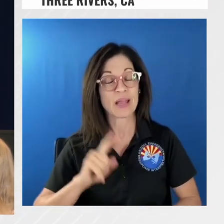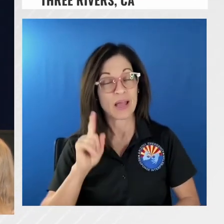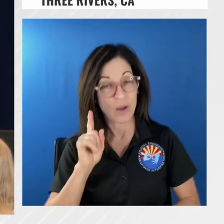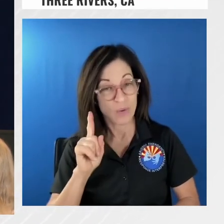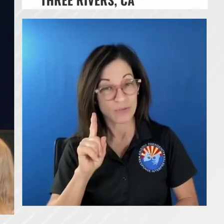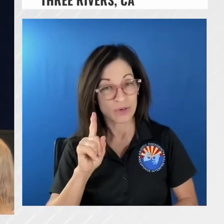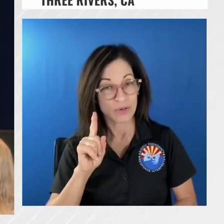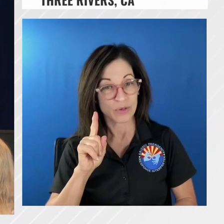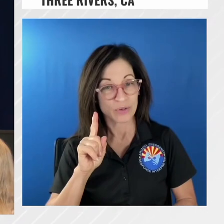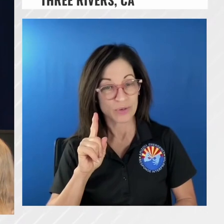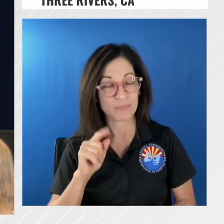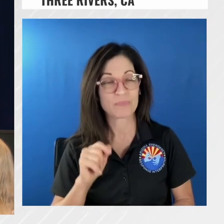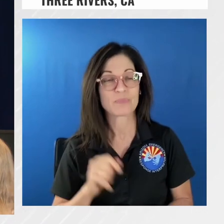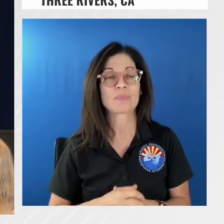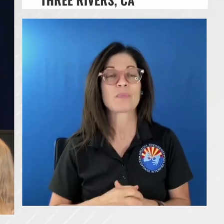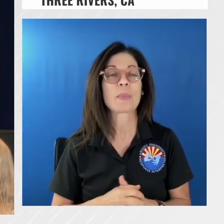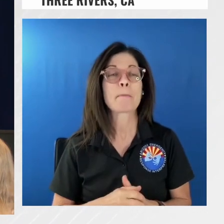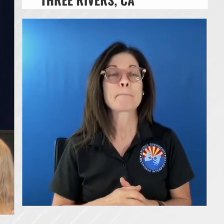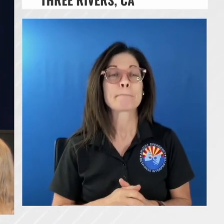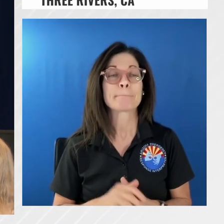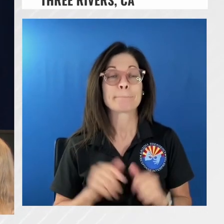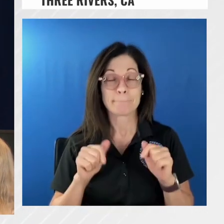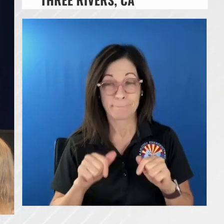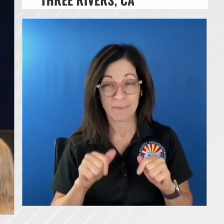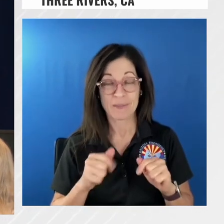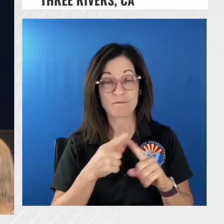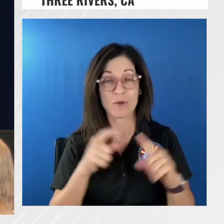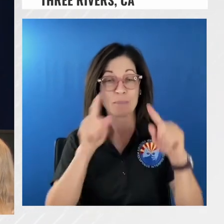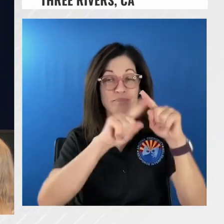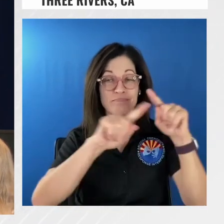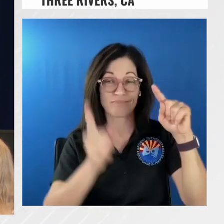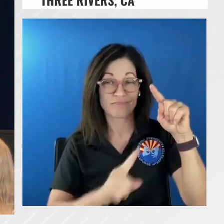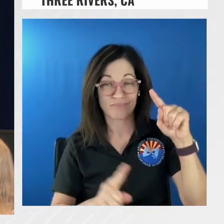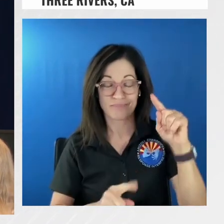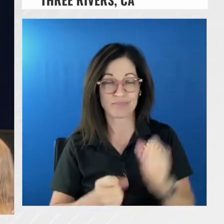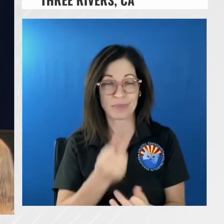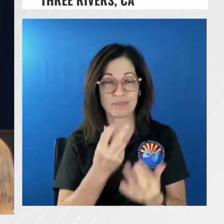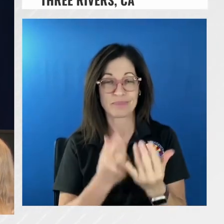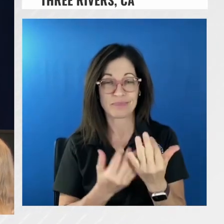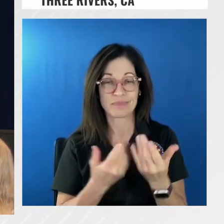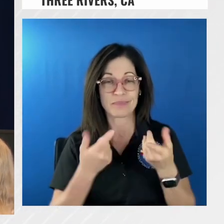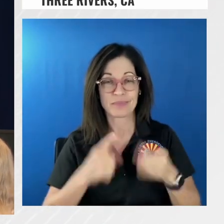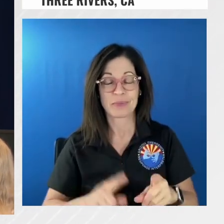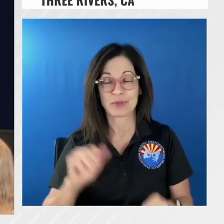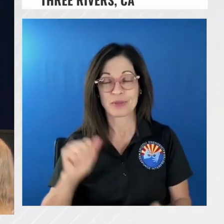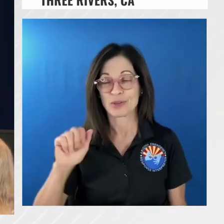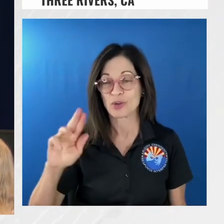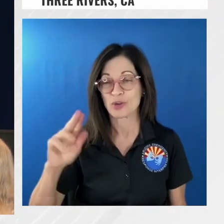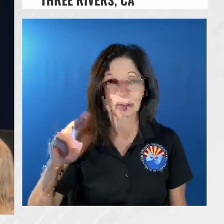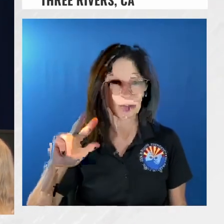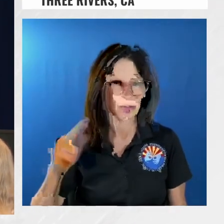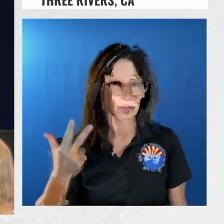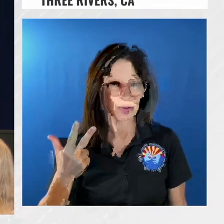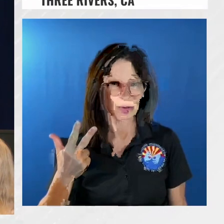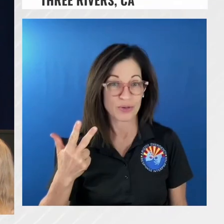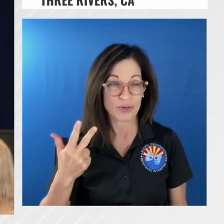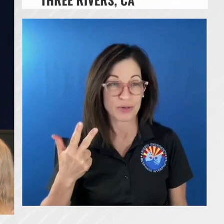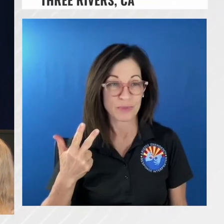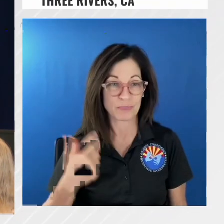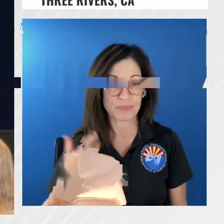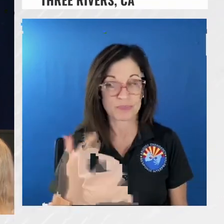this is a lightning strike fire that occurred on August 3rd and it caught our attention